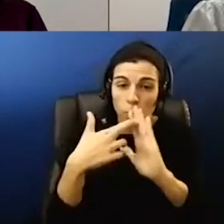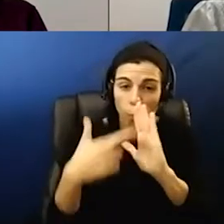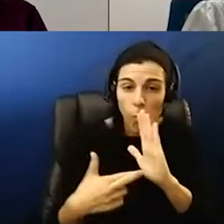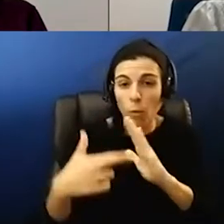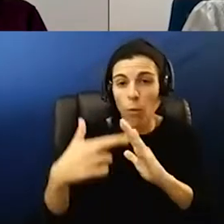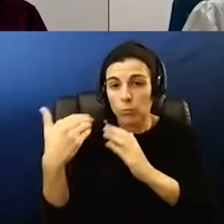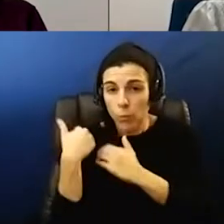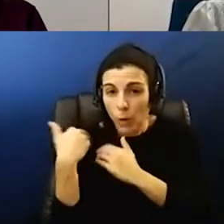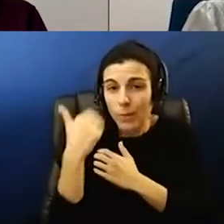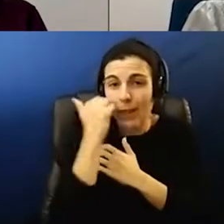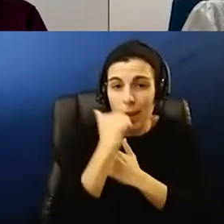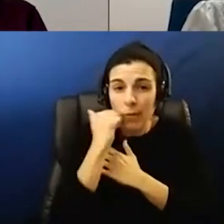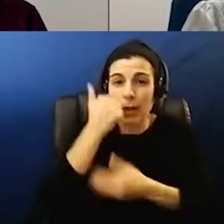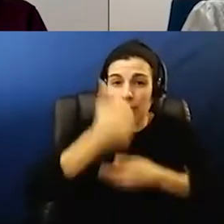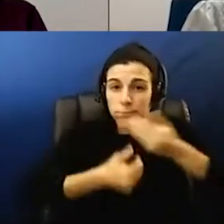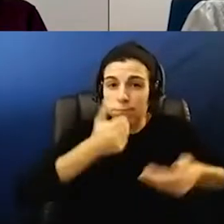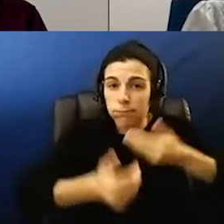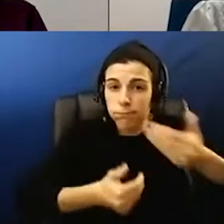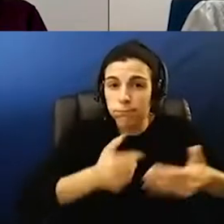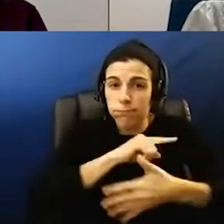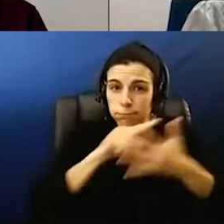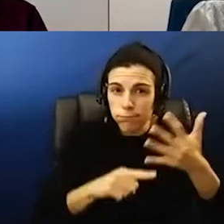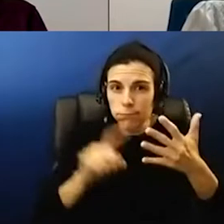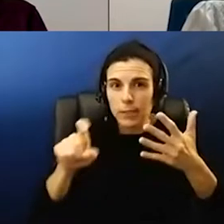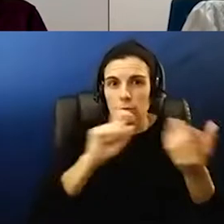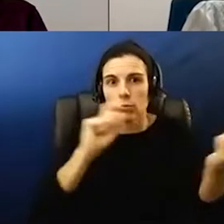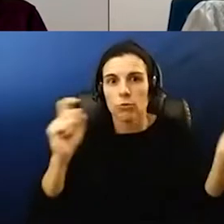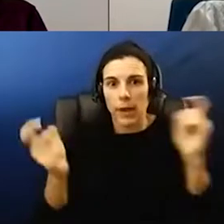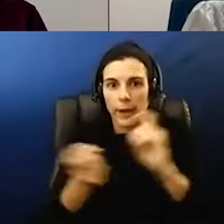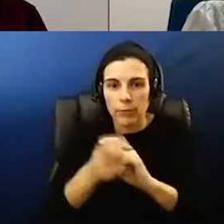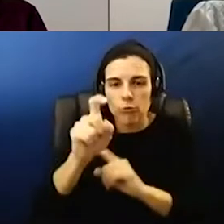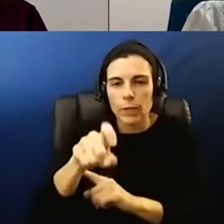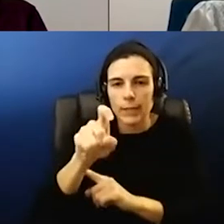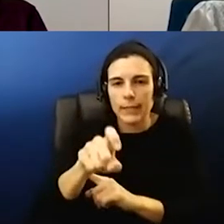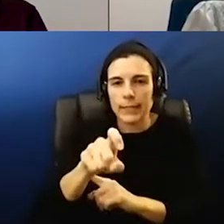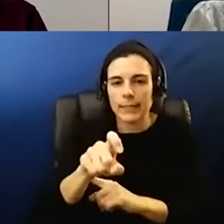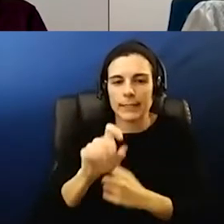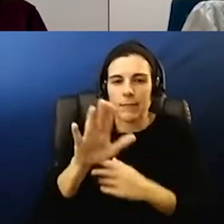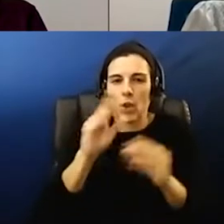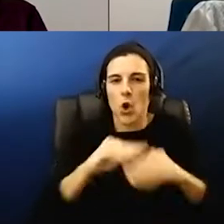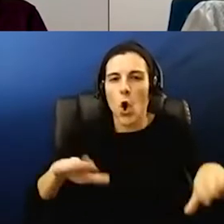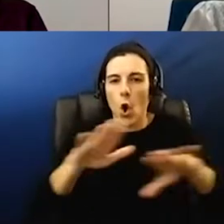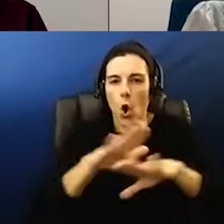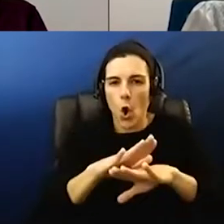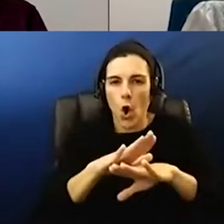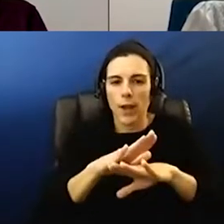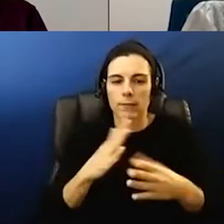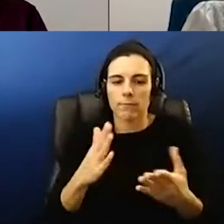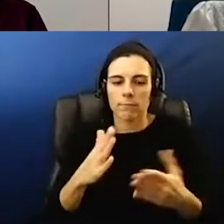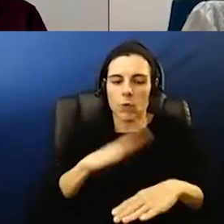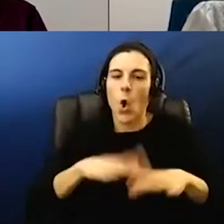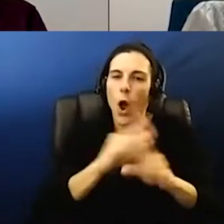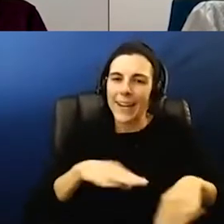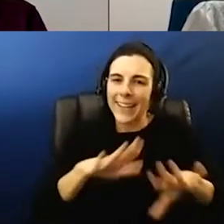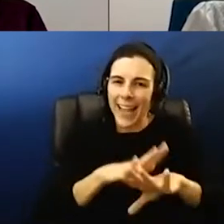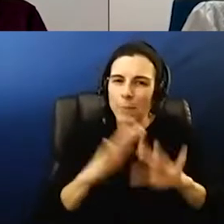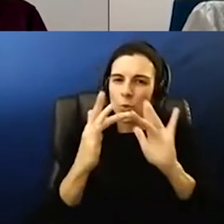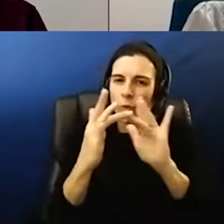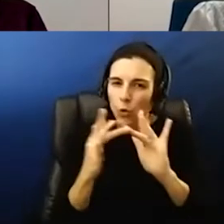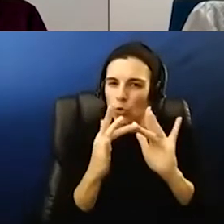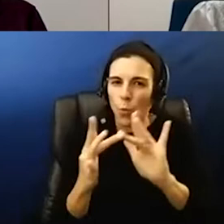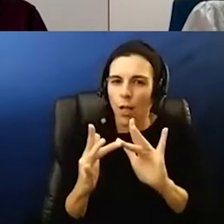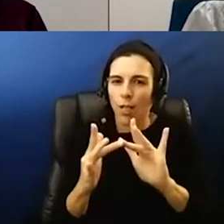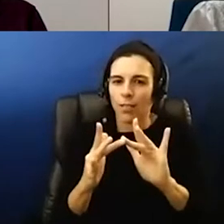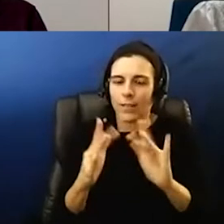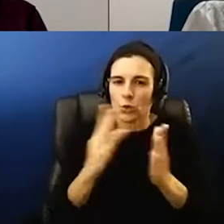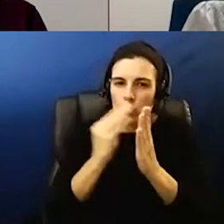daily basis recalibrating the needs of their on-campus and virtual students and substitute teachers are one part of that